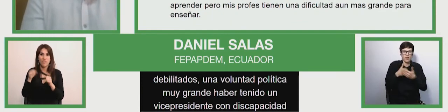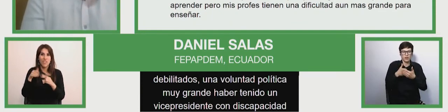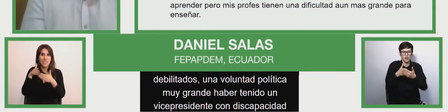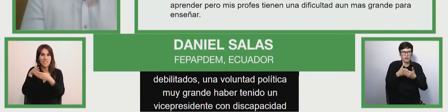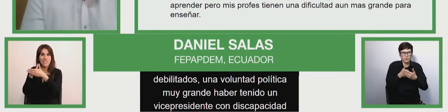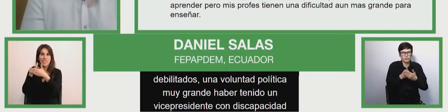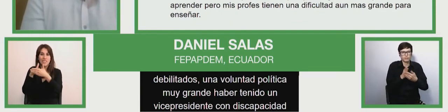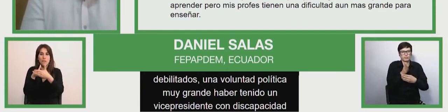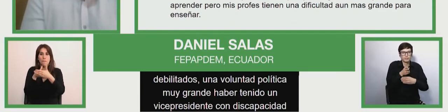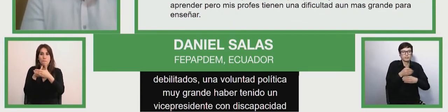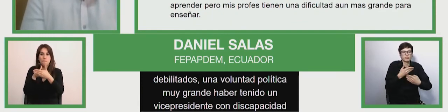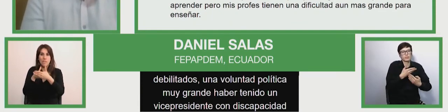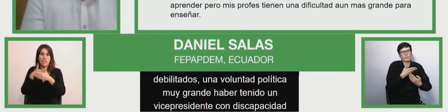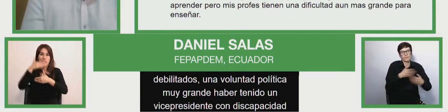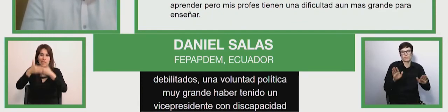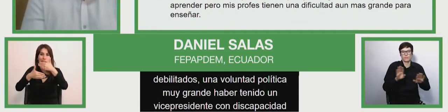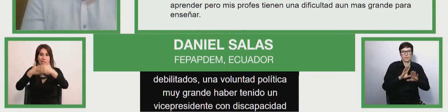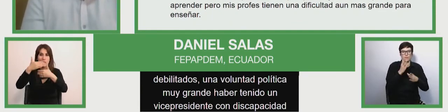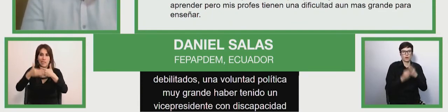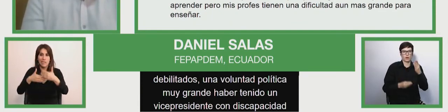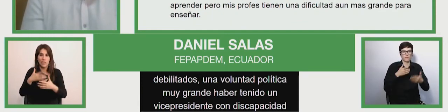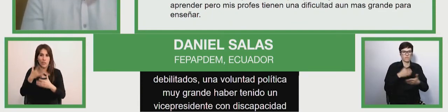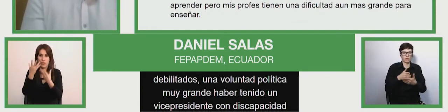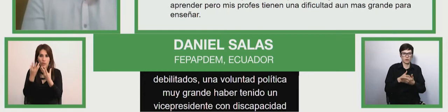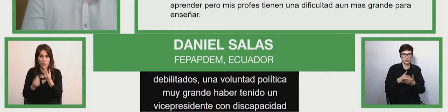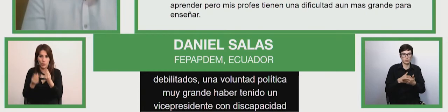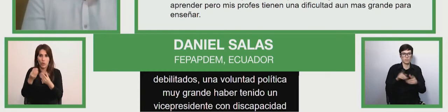barrier from teachers we also see lots of difficulties